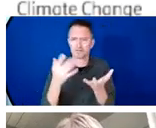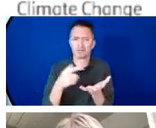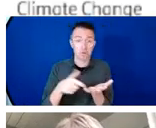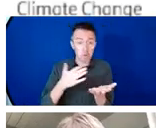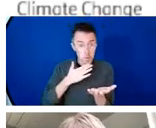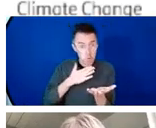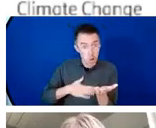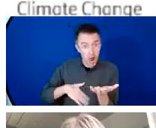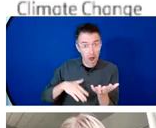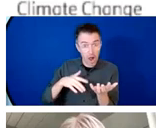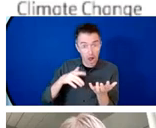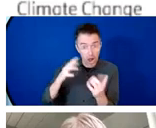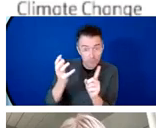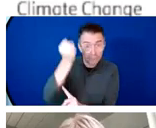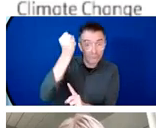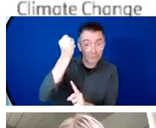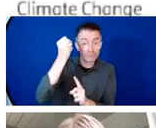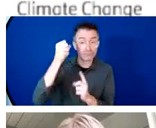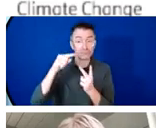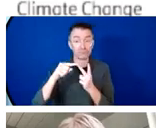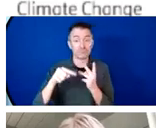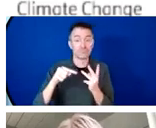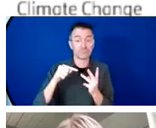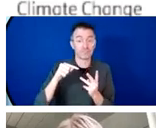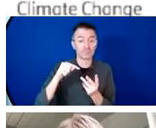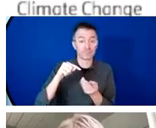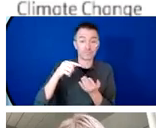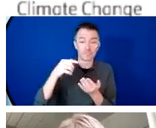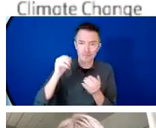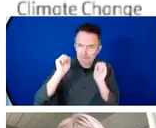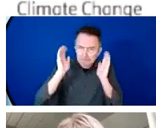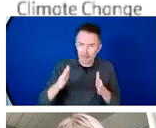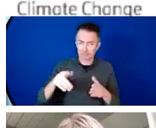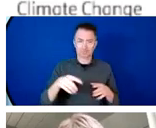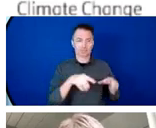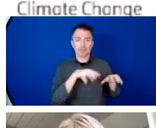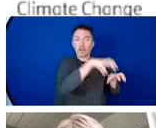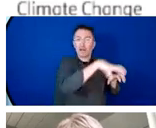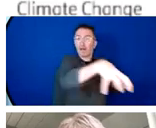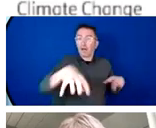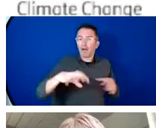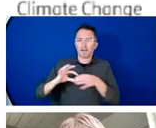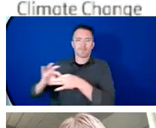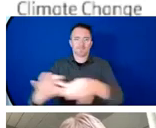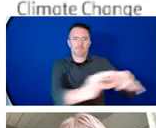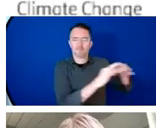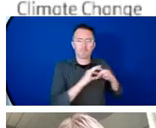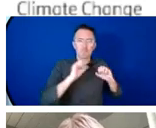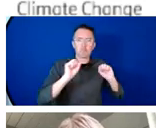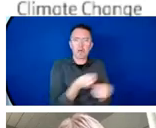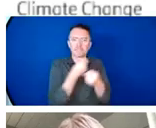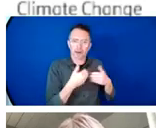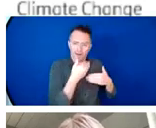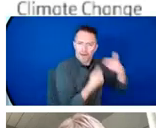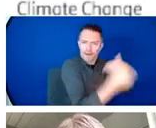we must ensure that sexual and reproductive health and rights and gender equality are not victims of the climate